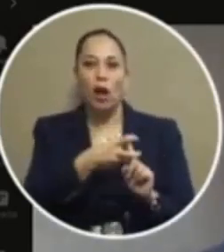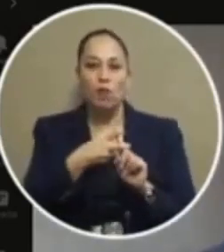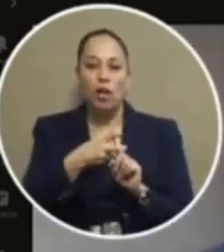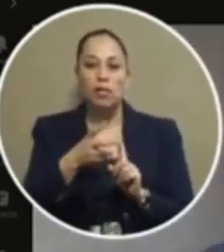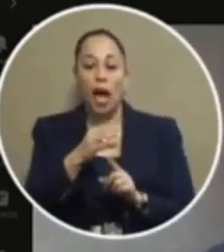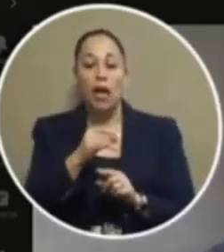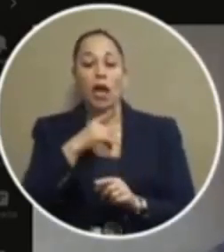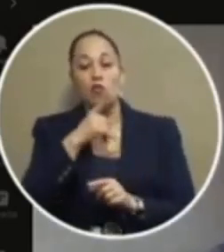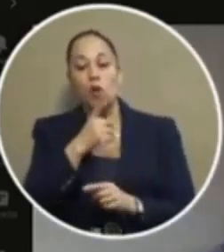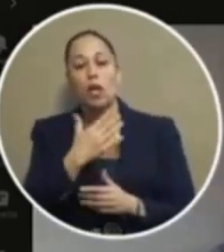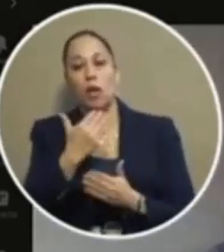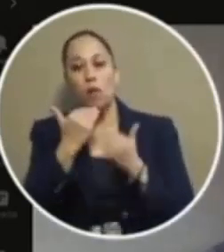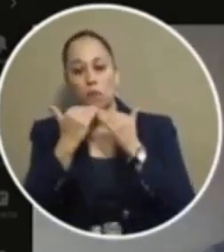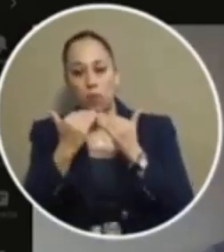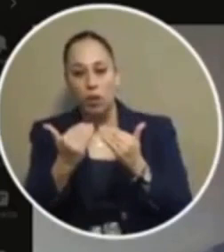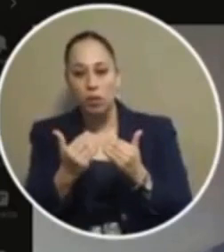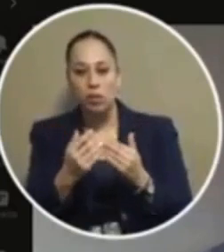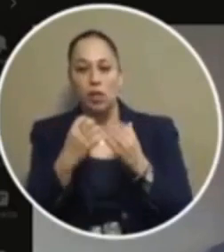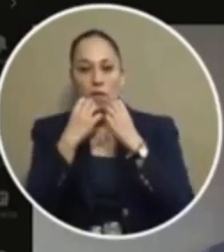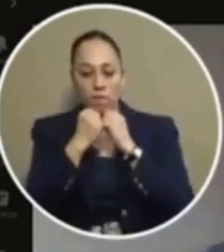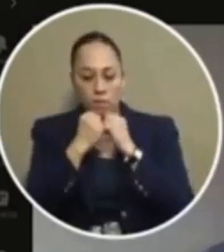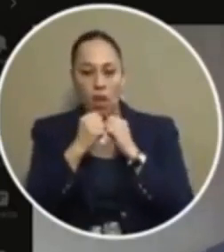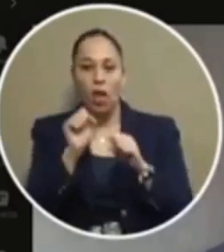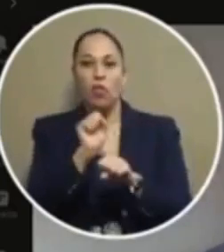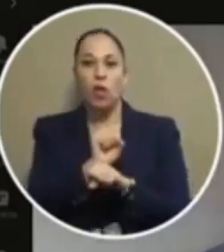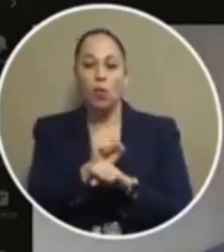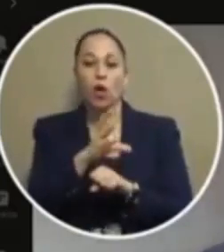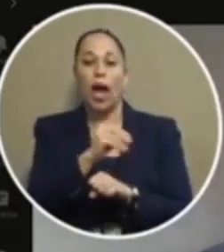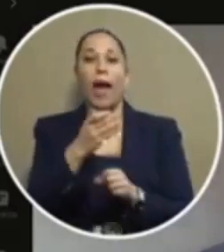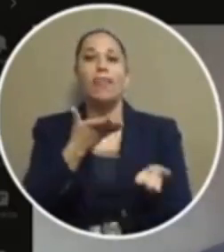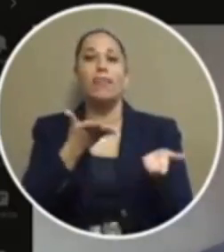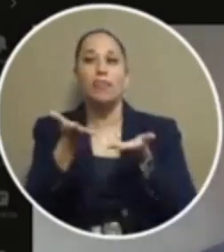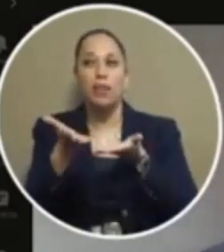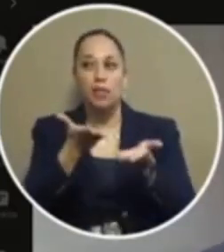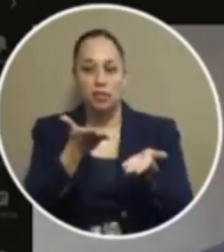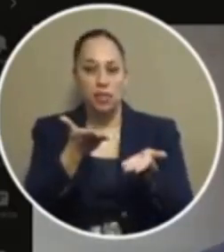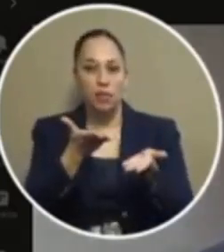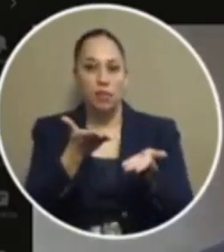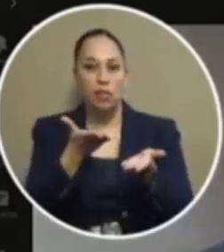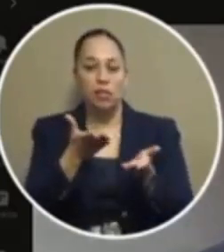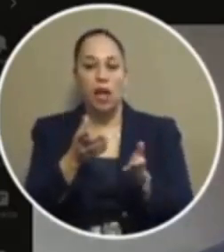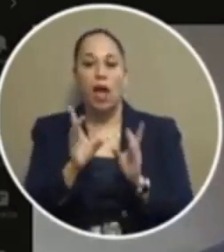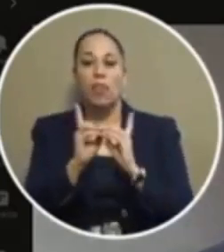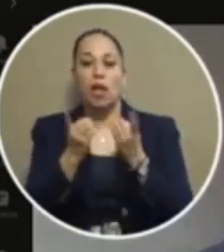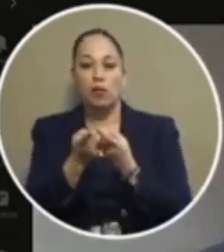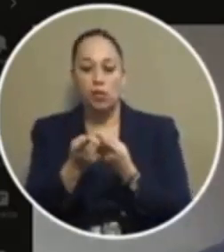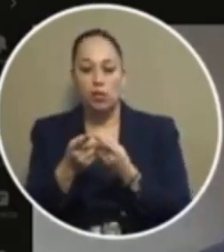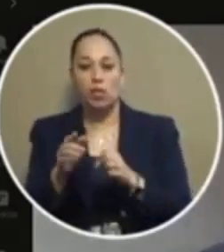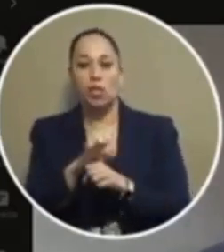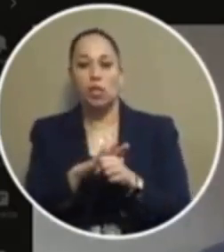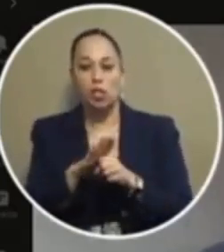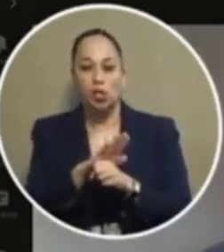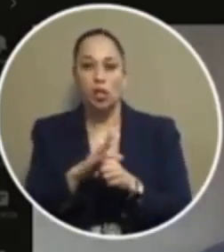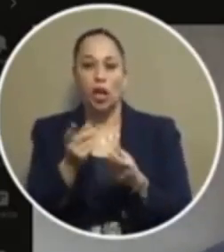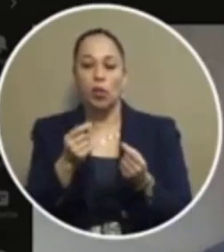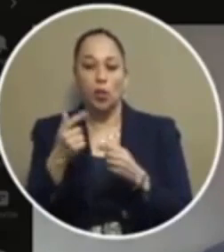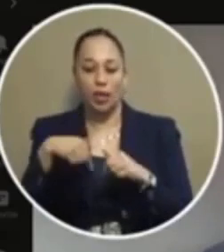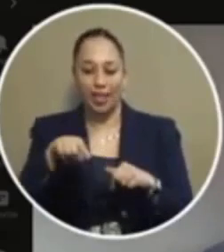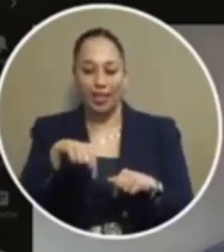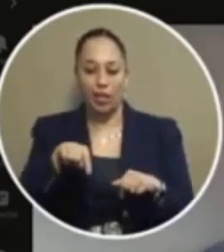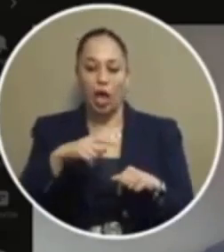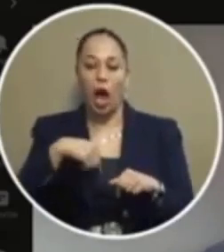i really appreciate um the work and the service that that district attorney esperanza has given our community